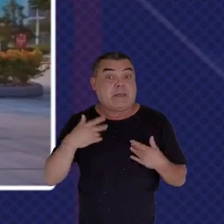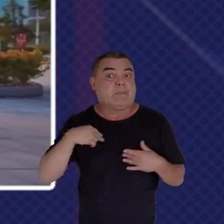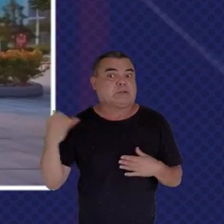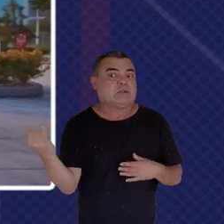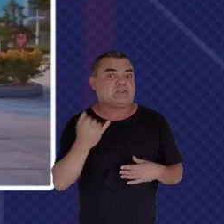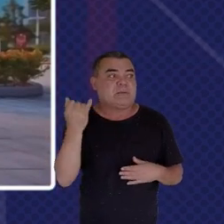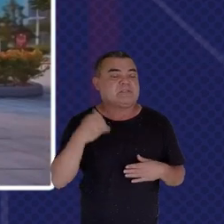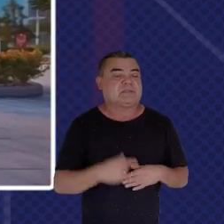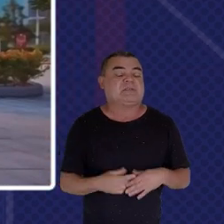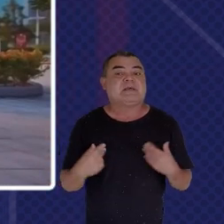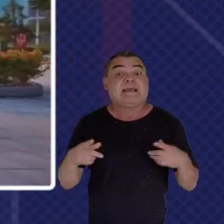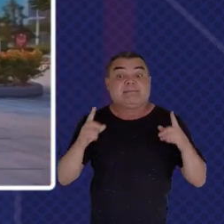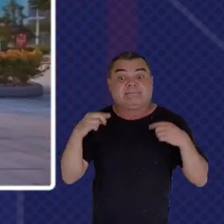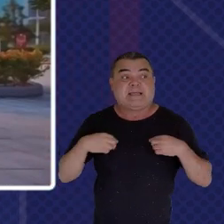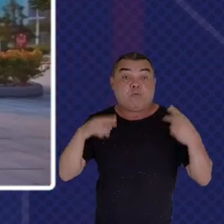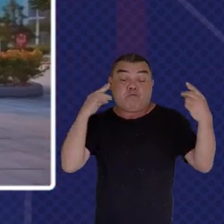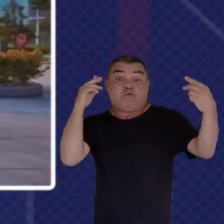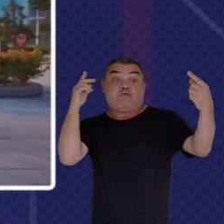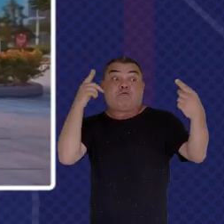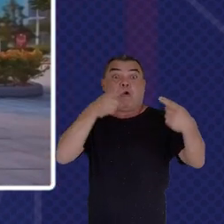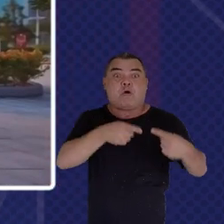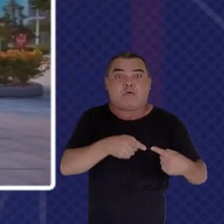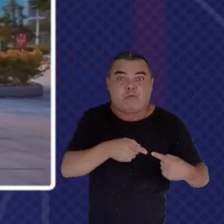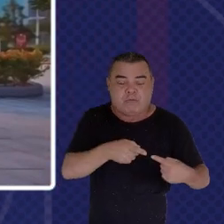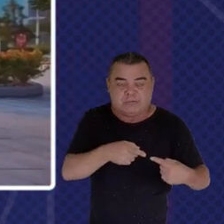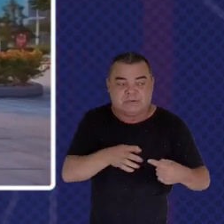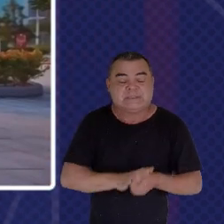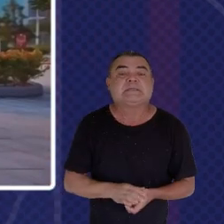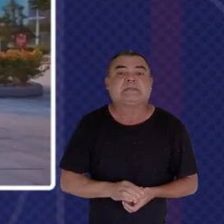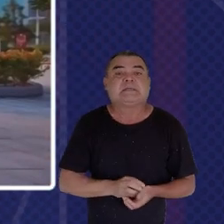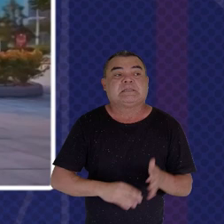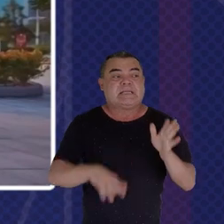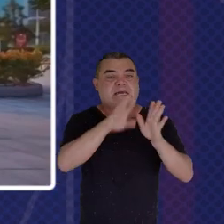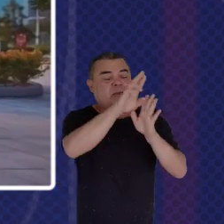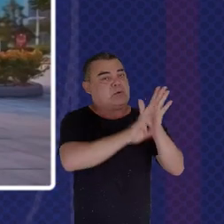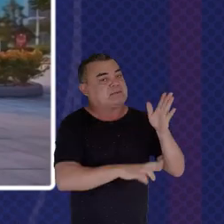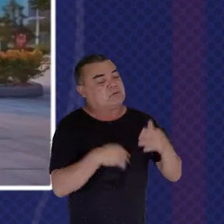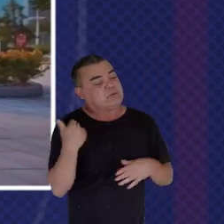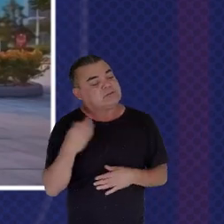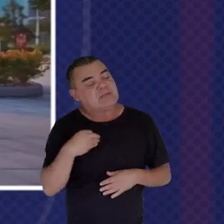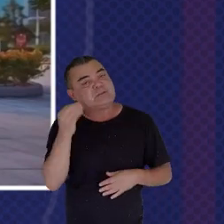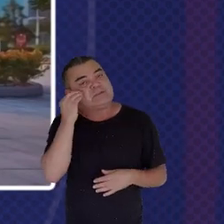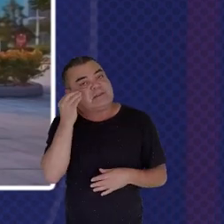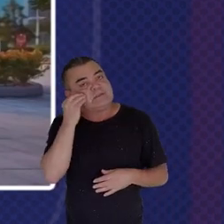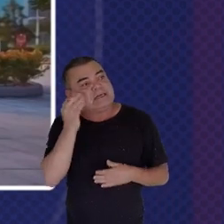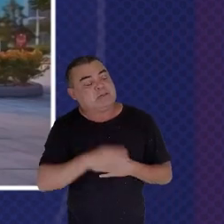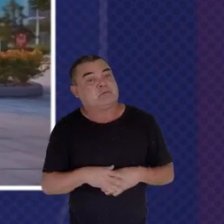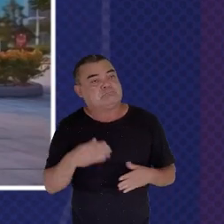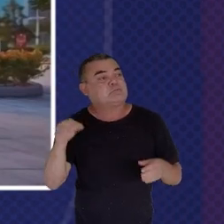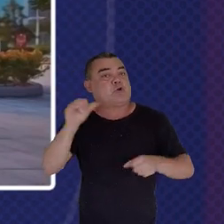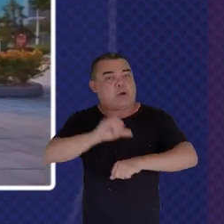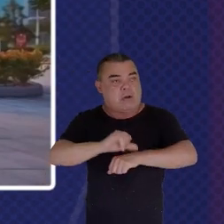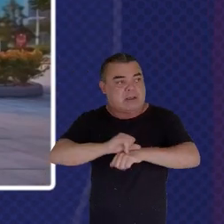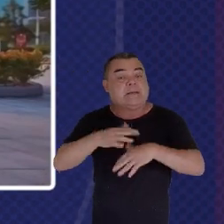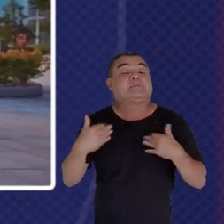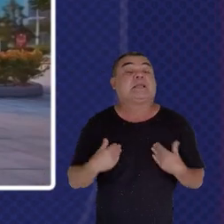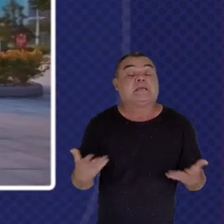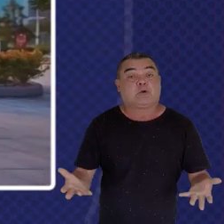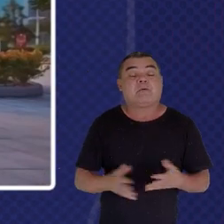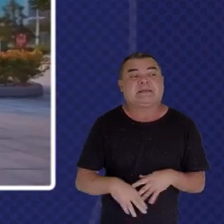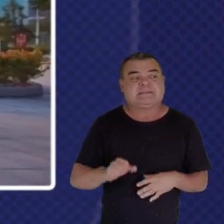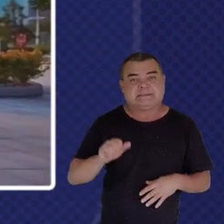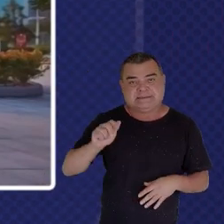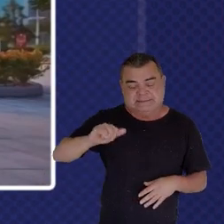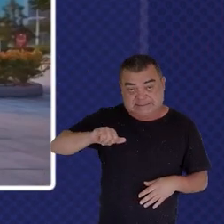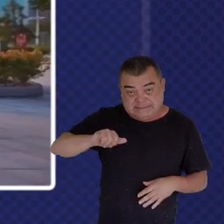focus In the overall regulation That we're trying to enact And how Singapore does this Is that we actually